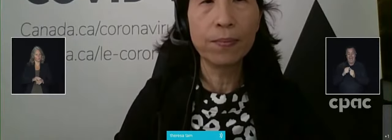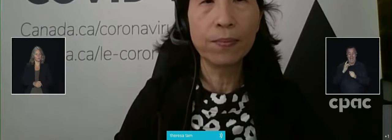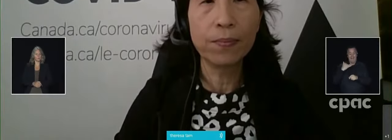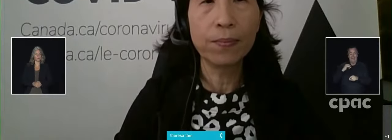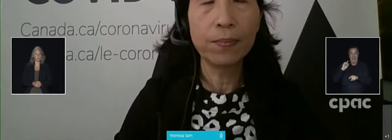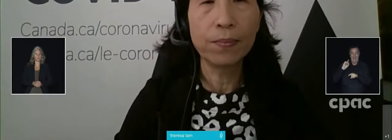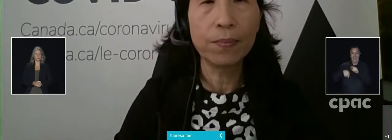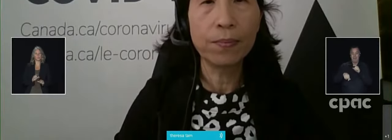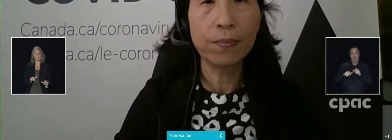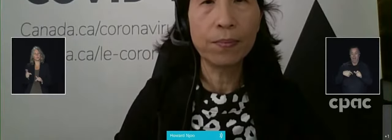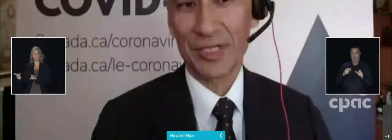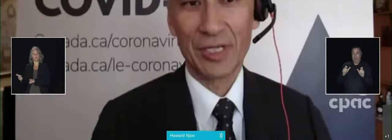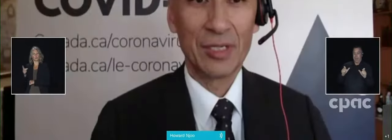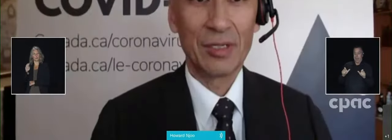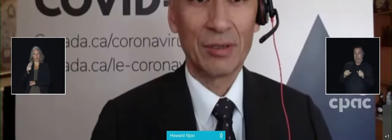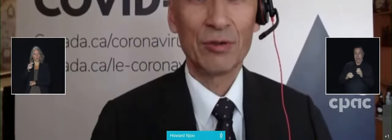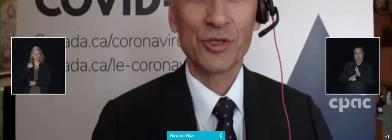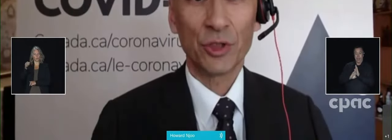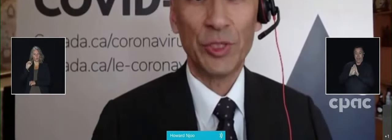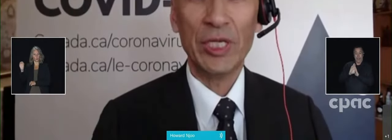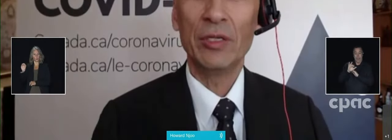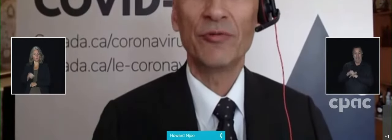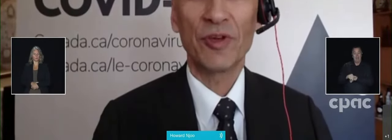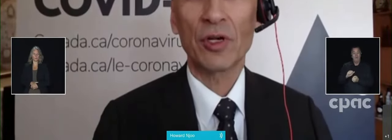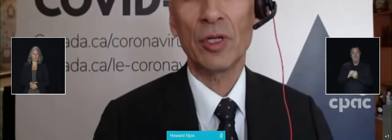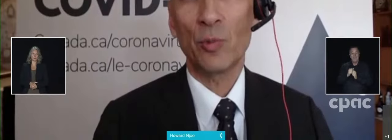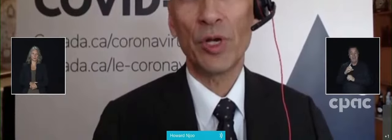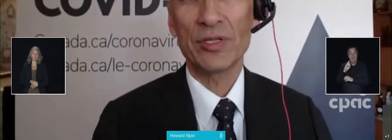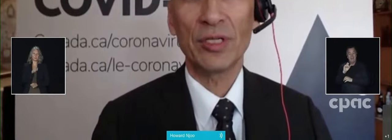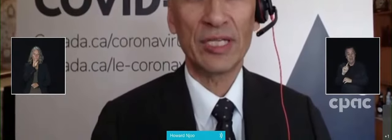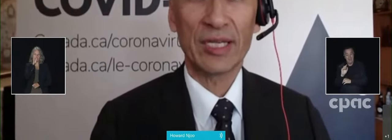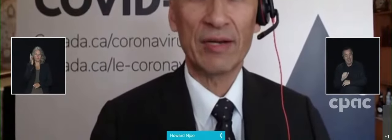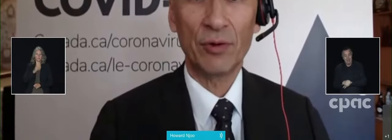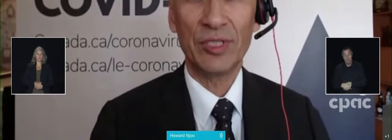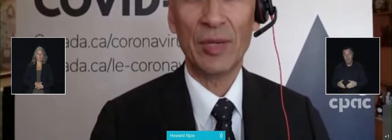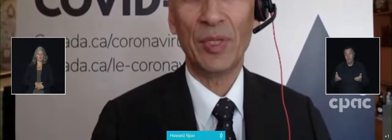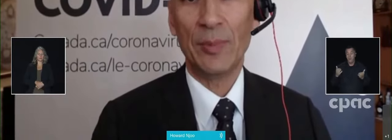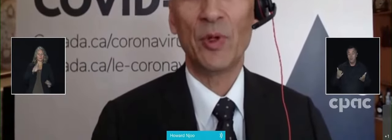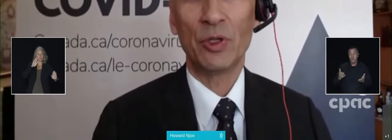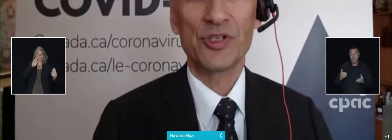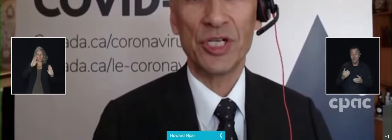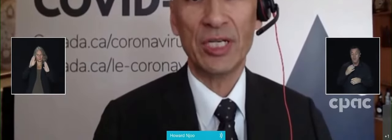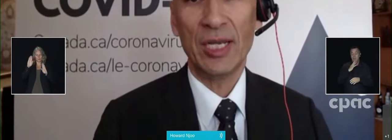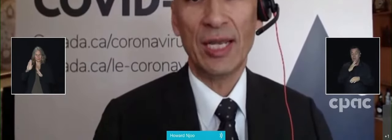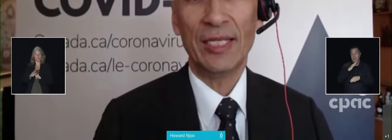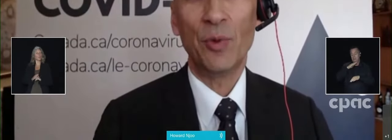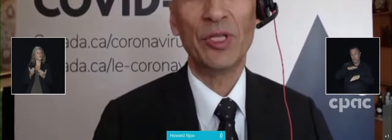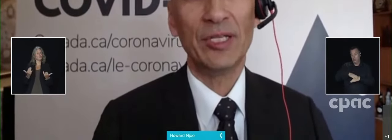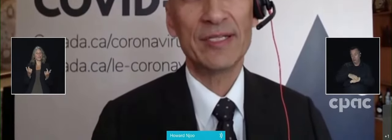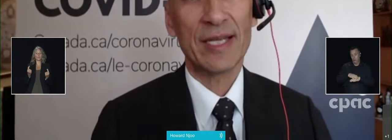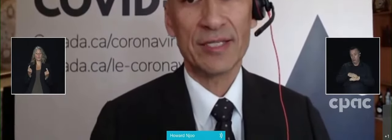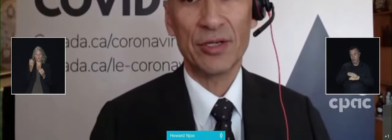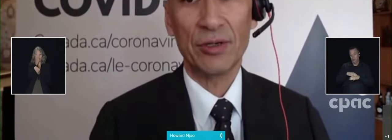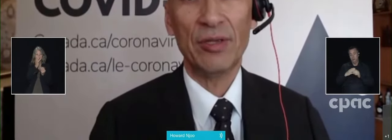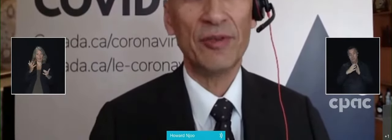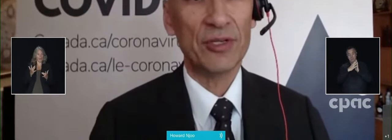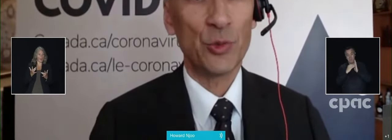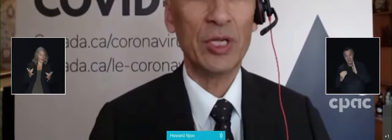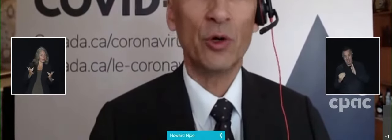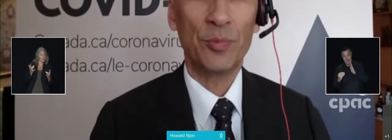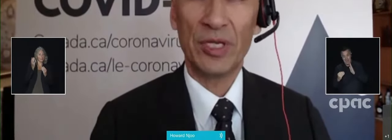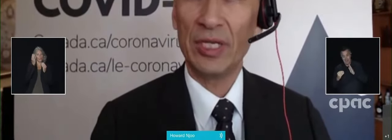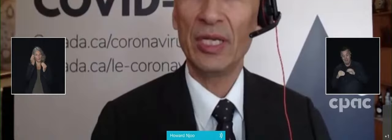Bonjour à toutes et à tous. Aujourd'hui, nous ferons le point sur les travaux d'épendémieologie et de modélisation